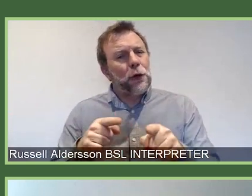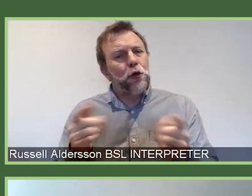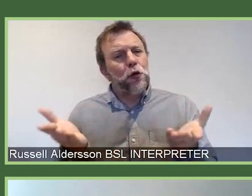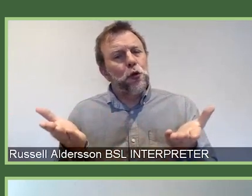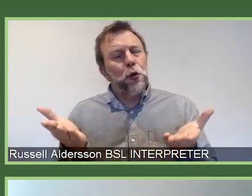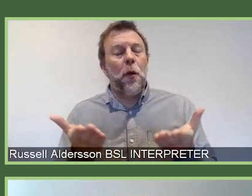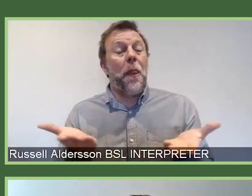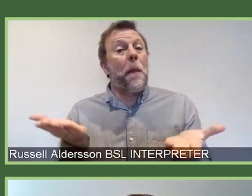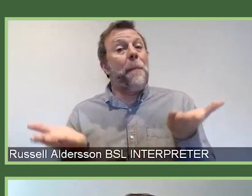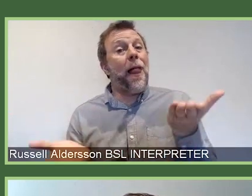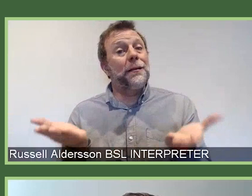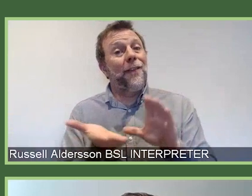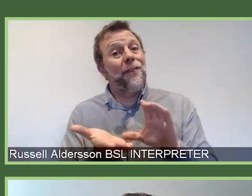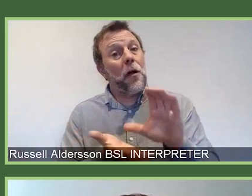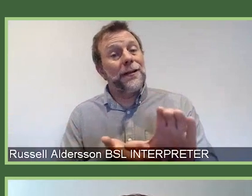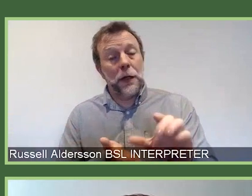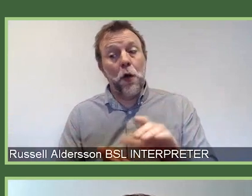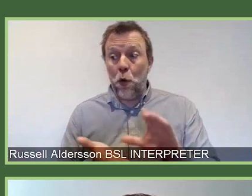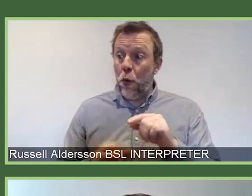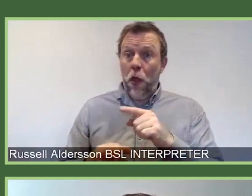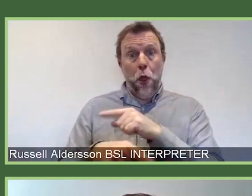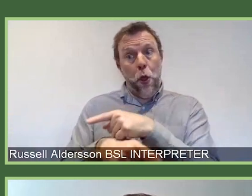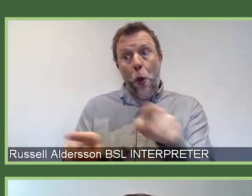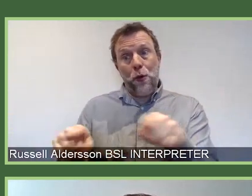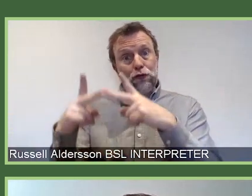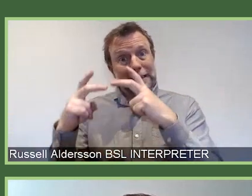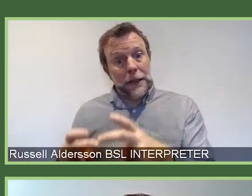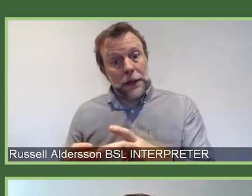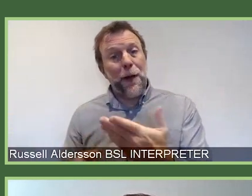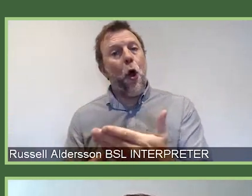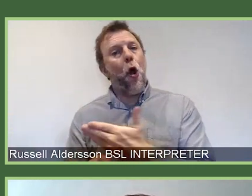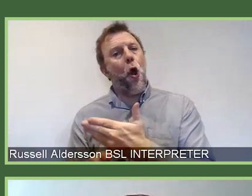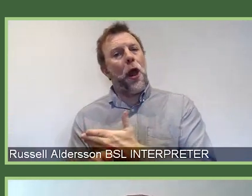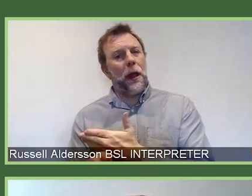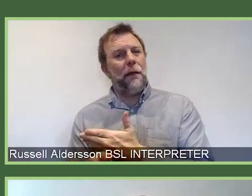to researchers who are a little bit earlier on in their careers.